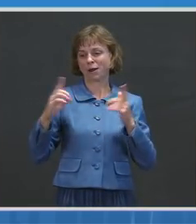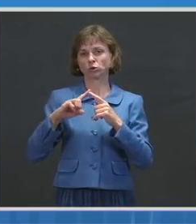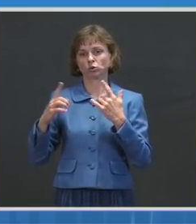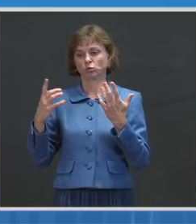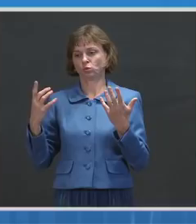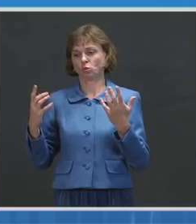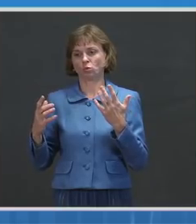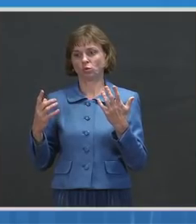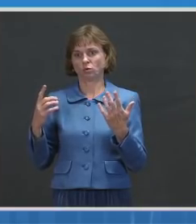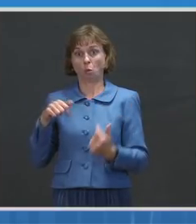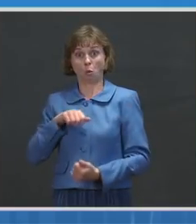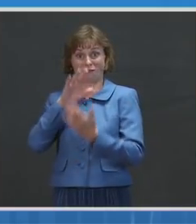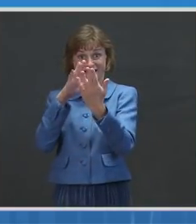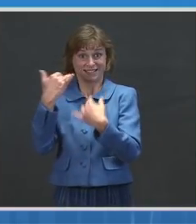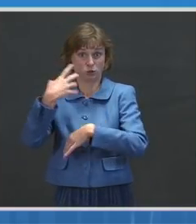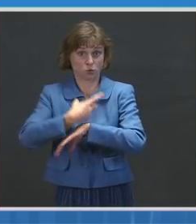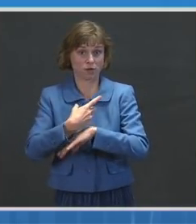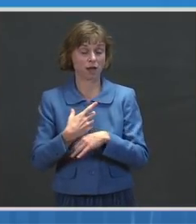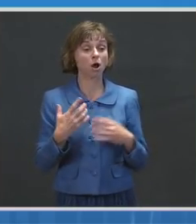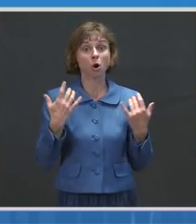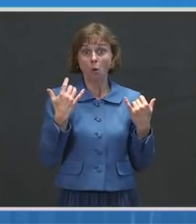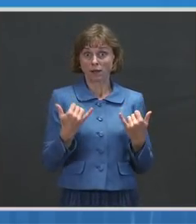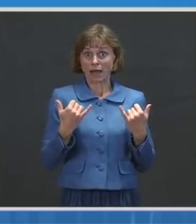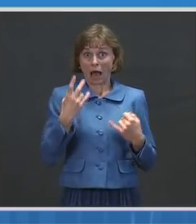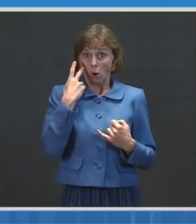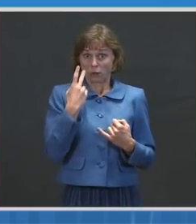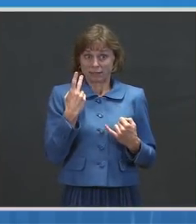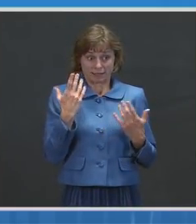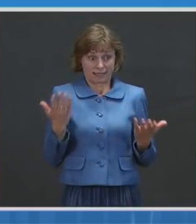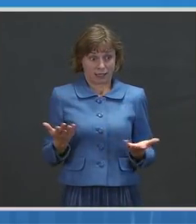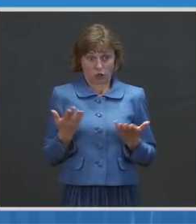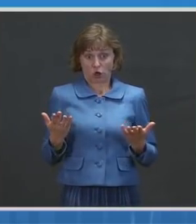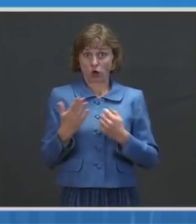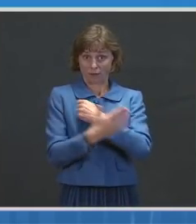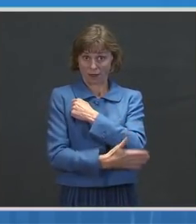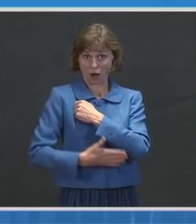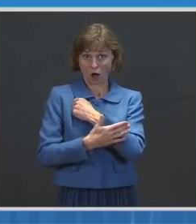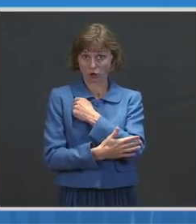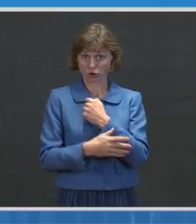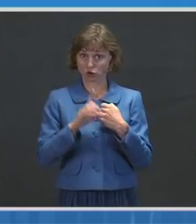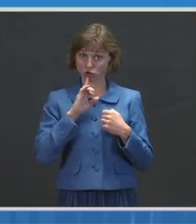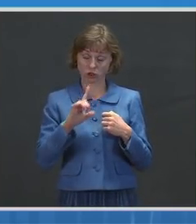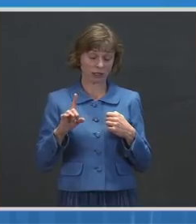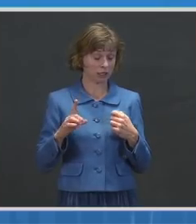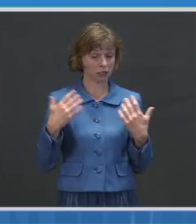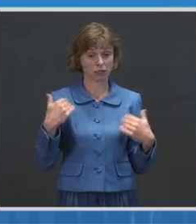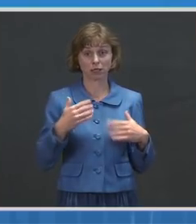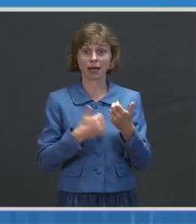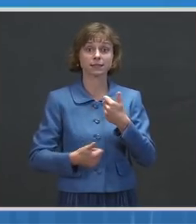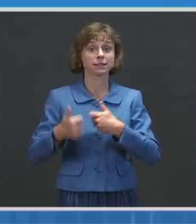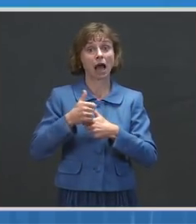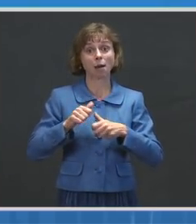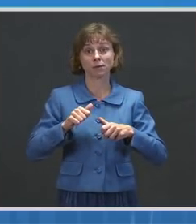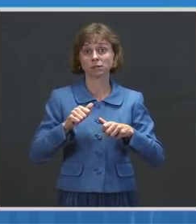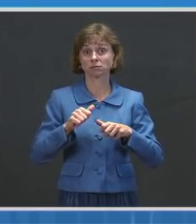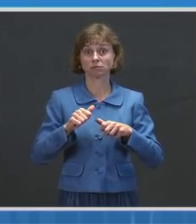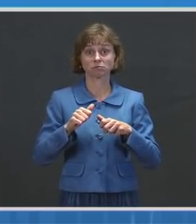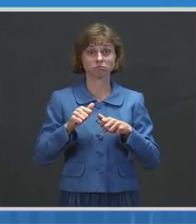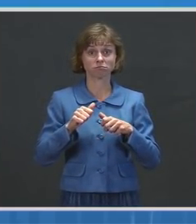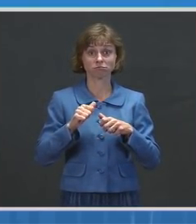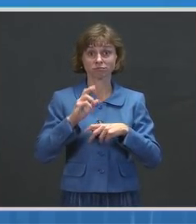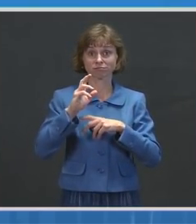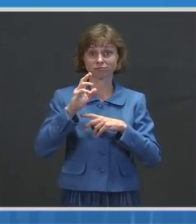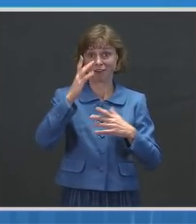now in our country is still a dominant original wild type virus of which the vaccines are